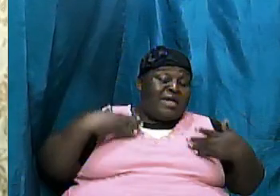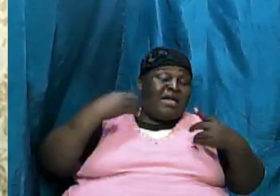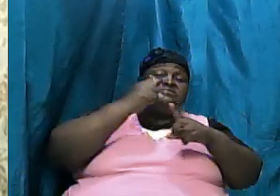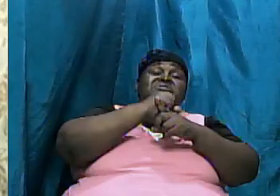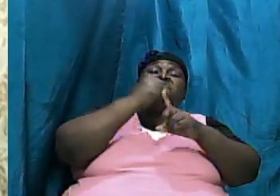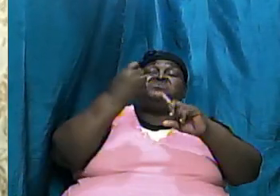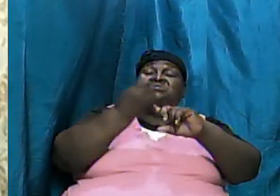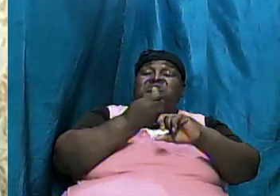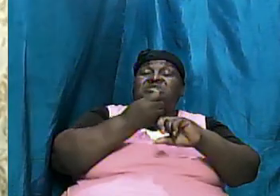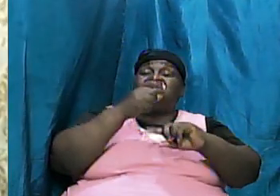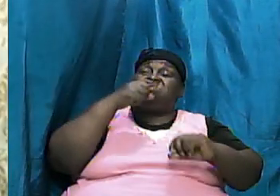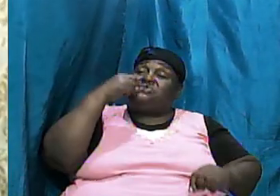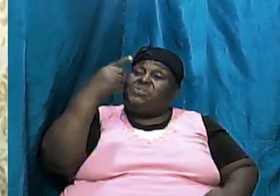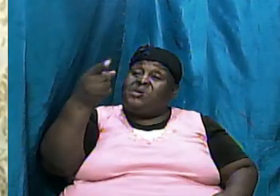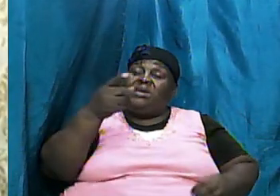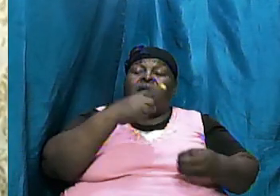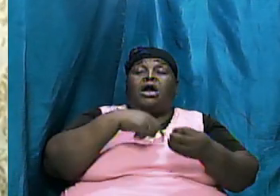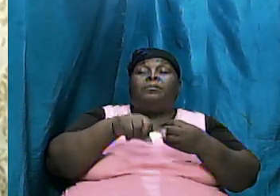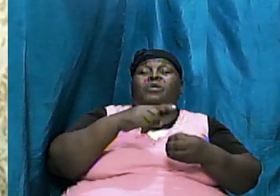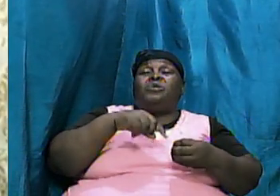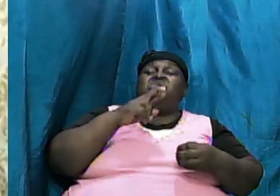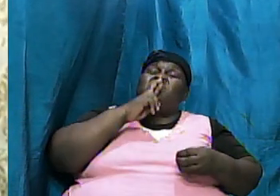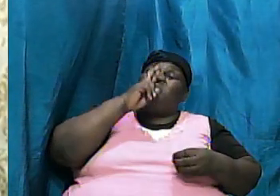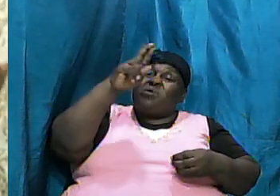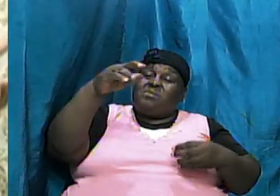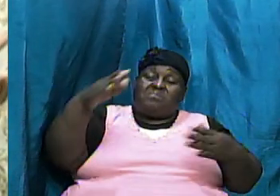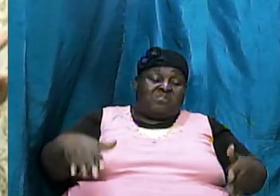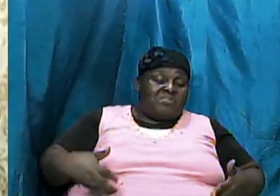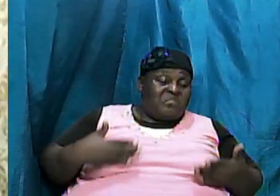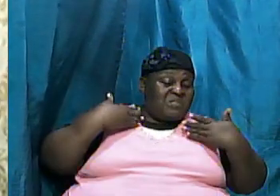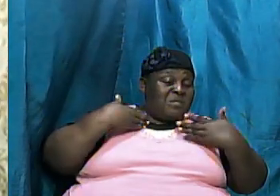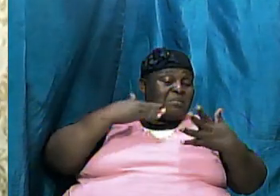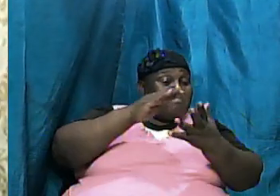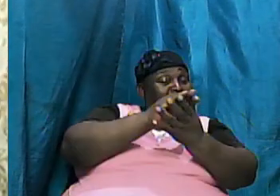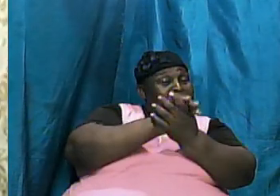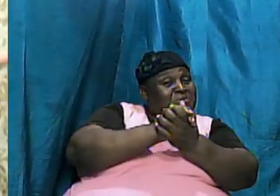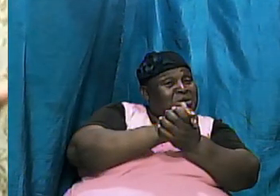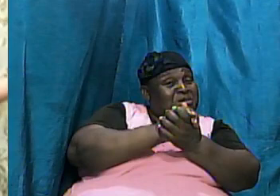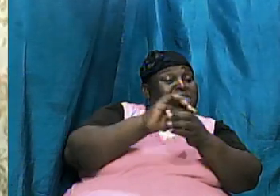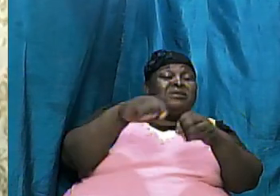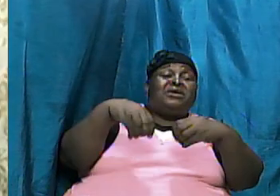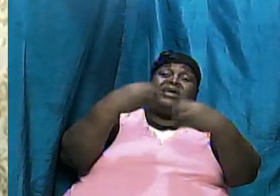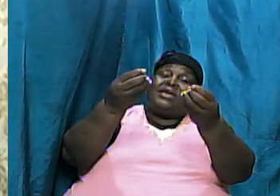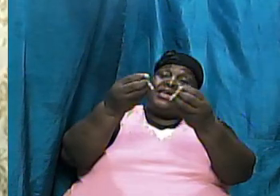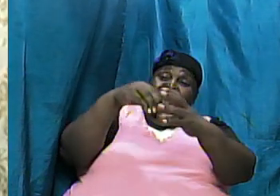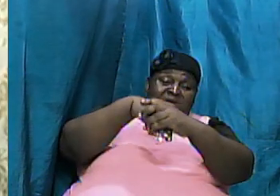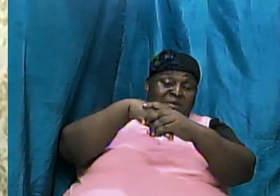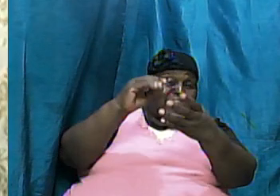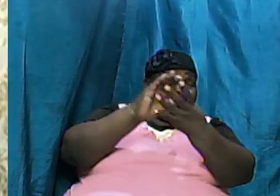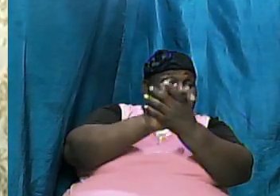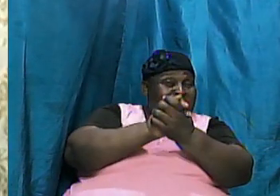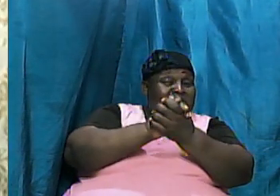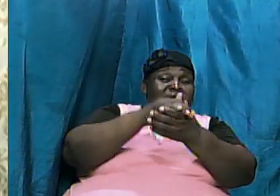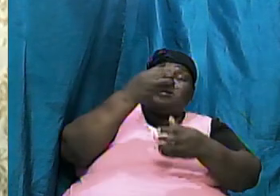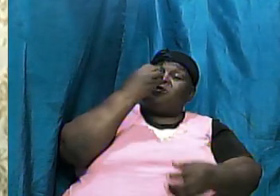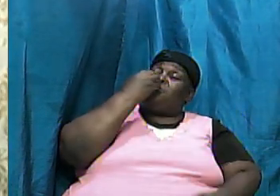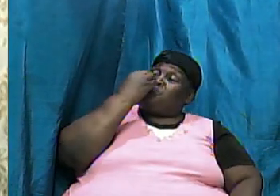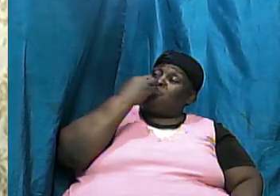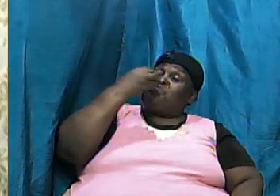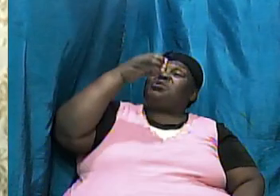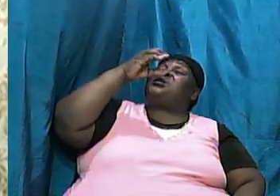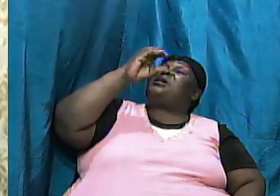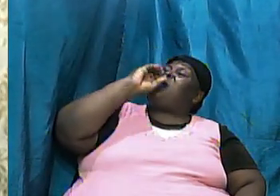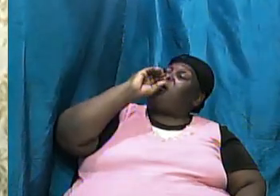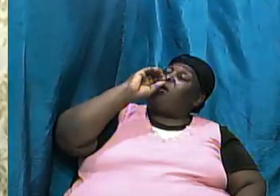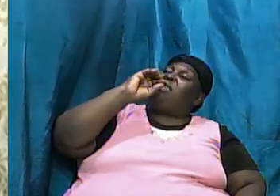spoke about the realities of life how they married they were given in marriage they ate they drank they